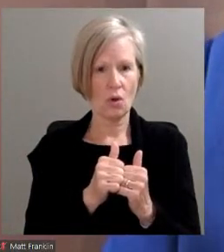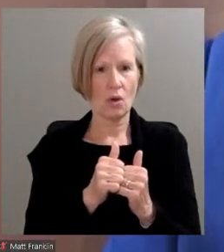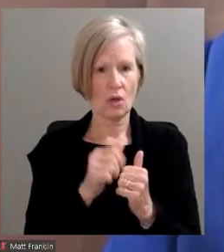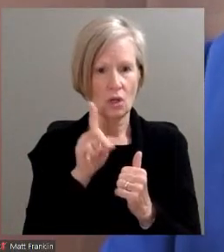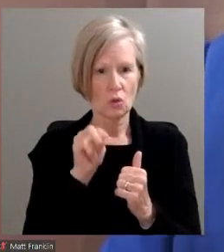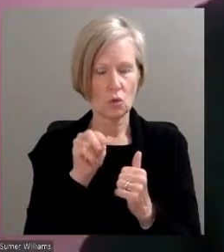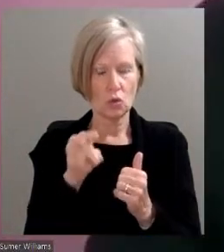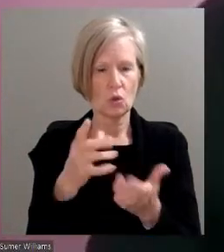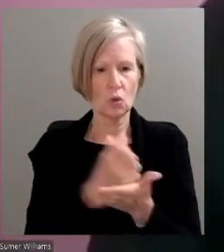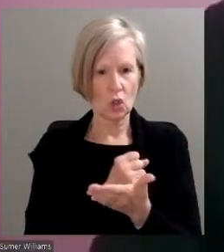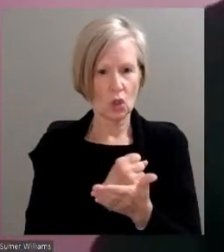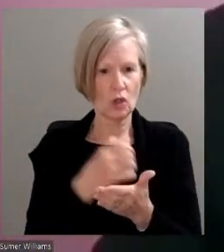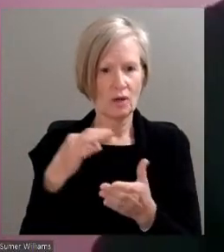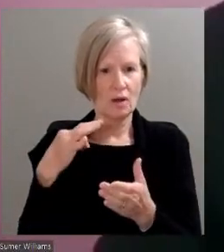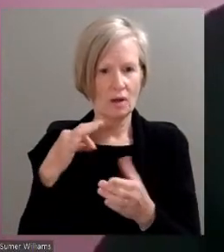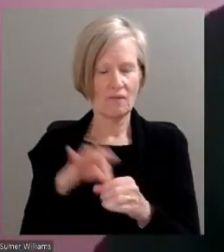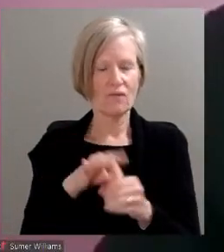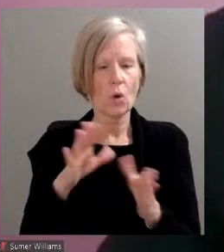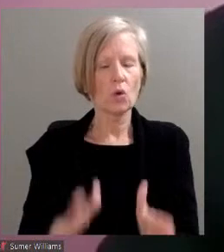voter support.